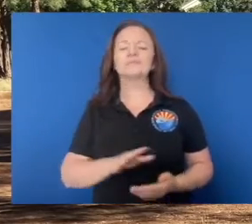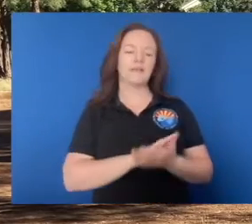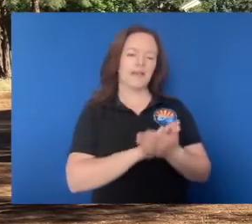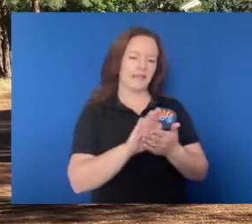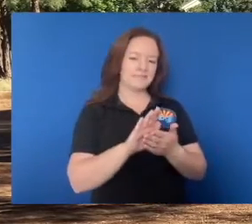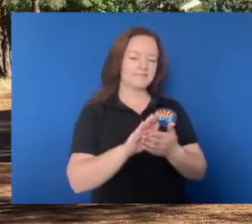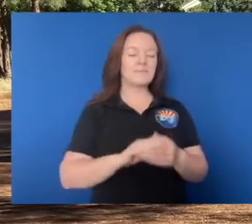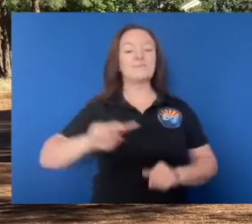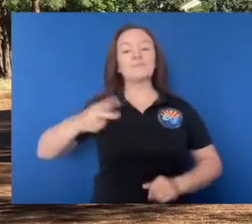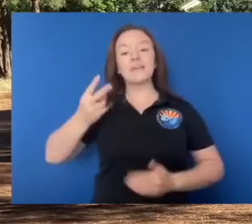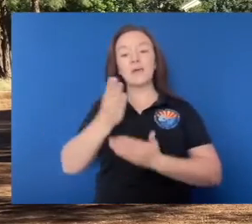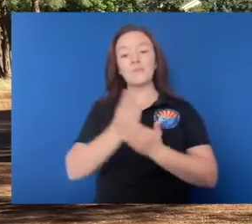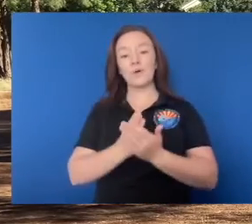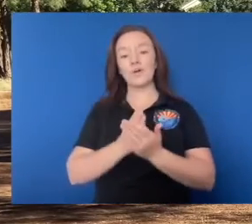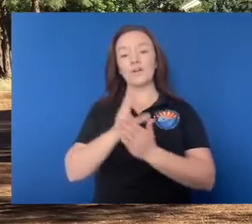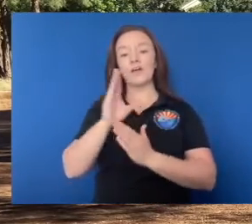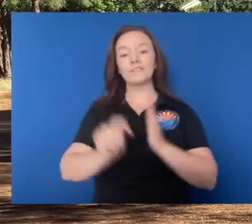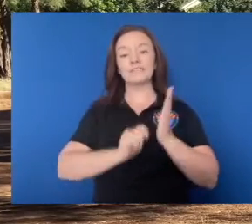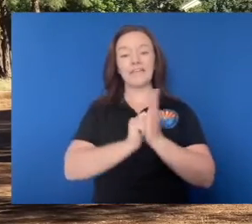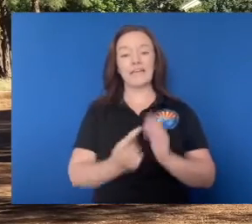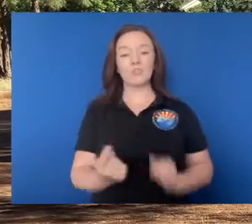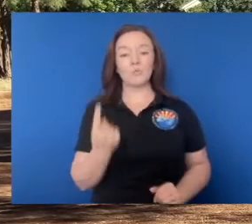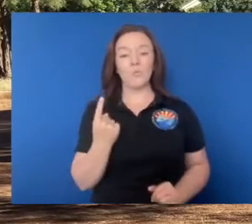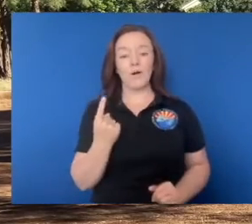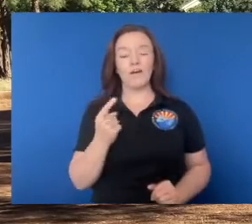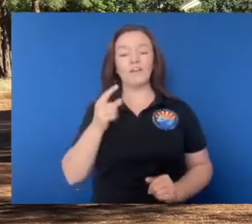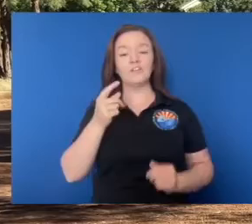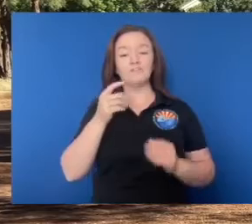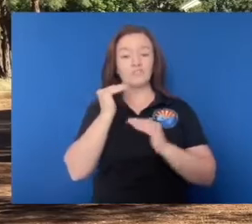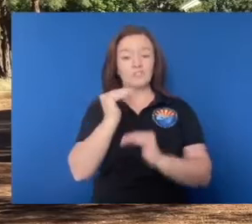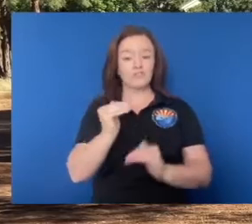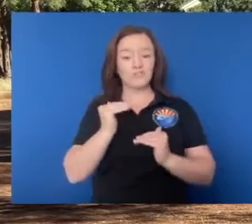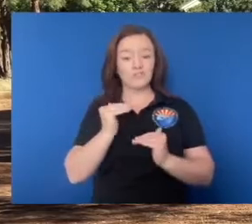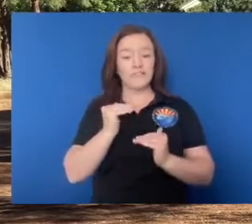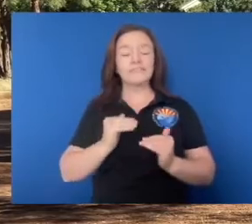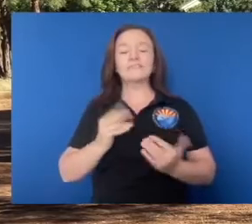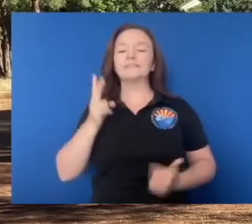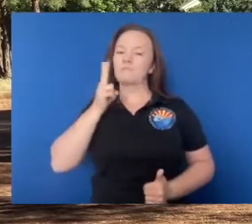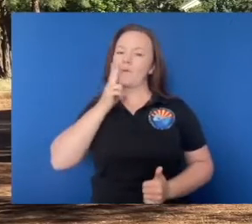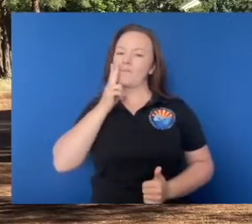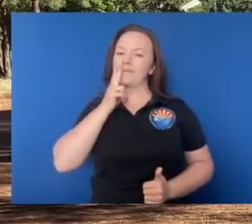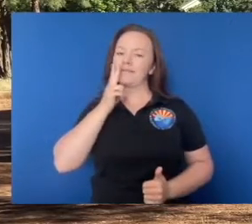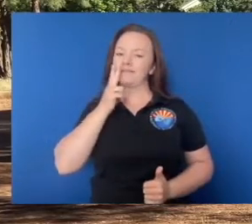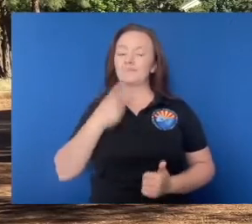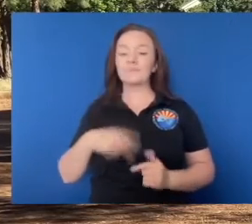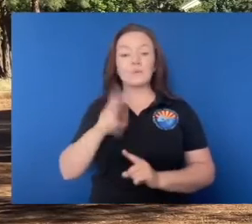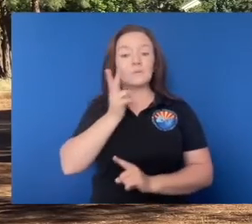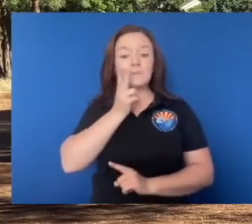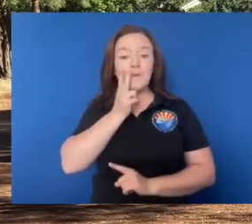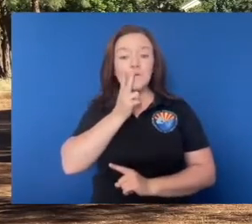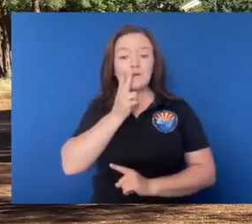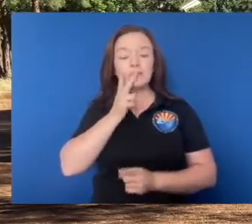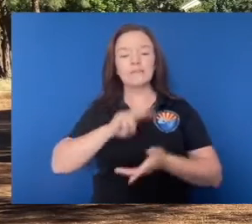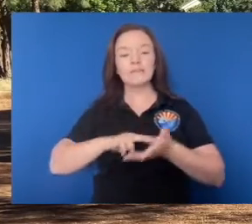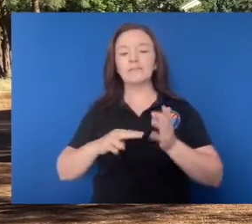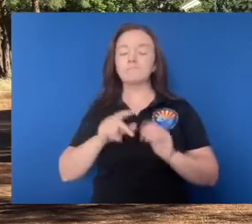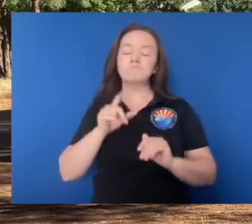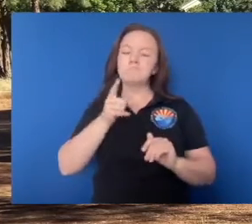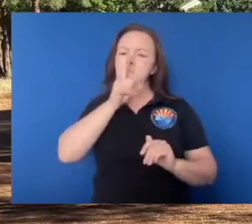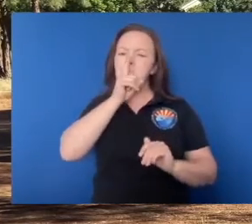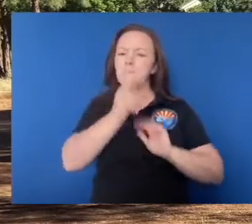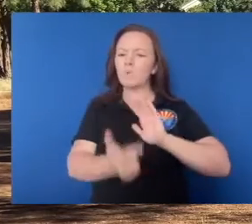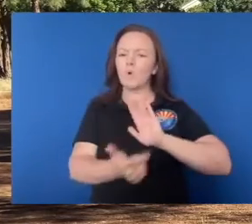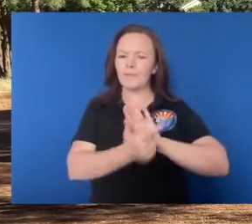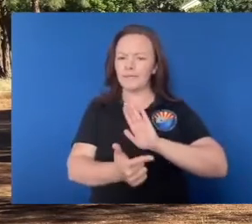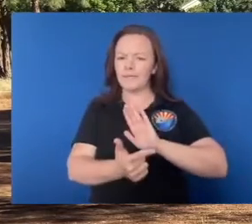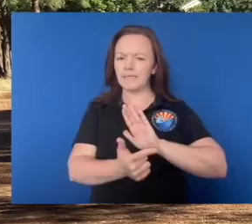So the second part of that stage one restrictions is smoking. And what, what we, we base it on is smoking is, is not prohibited